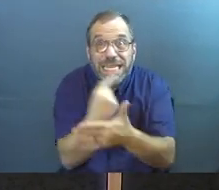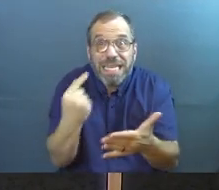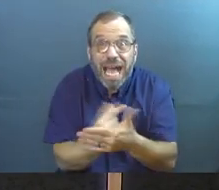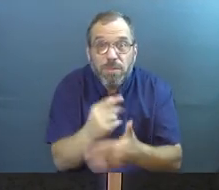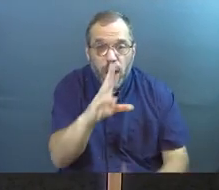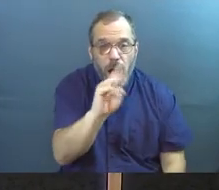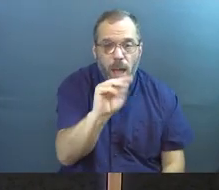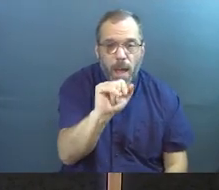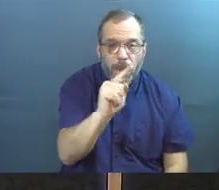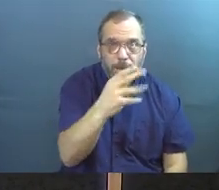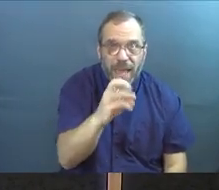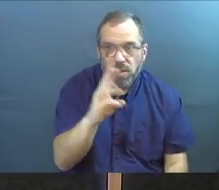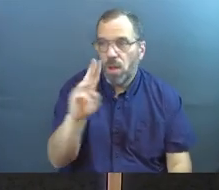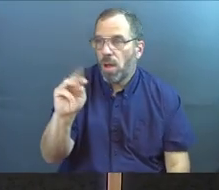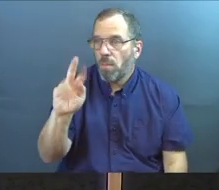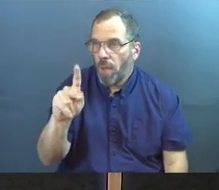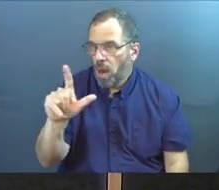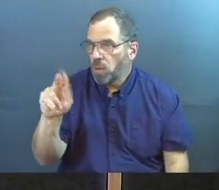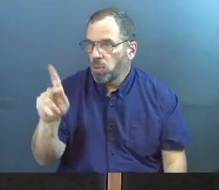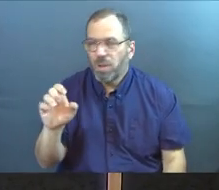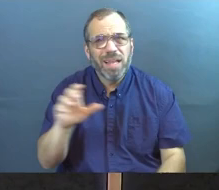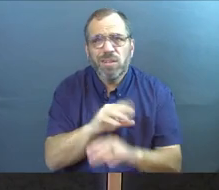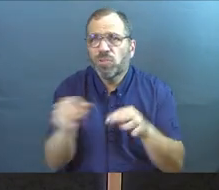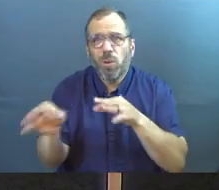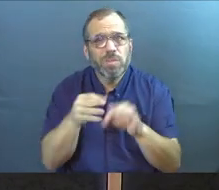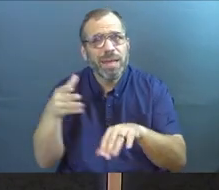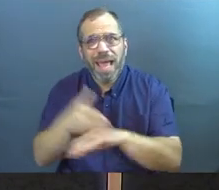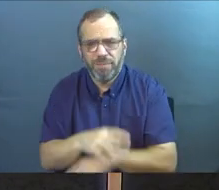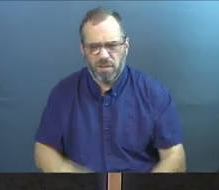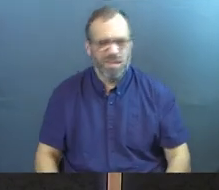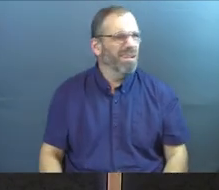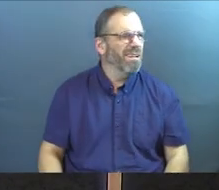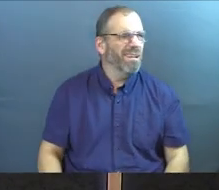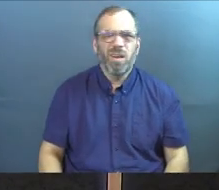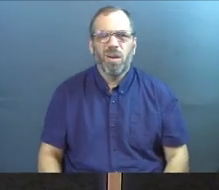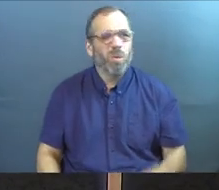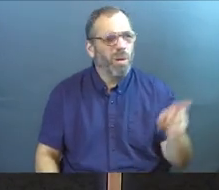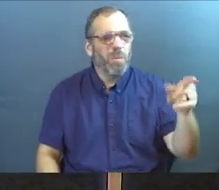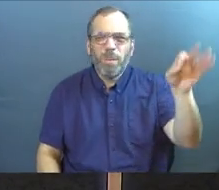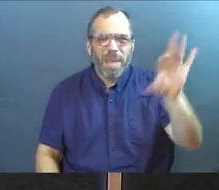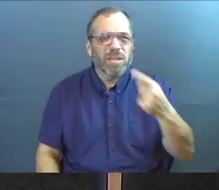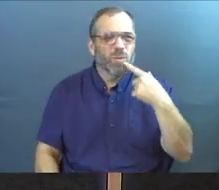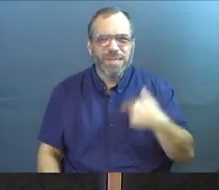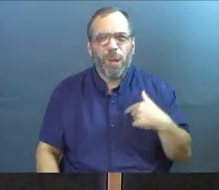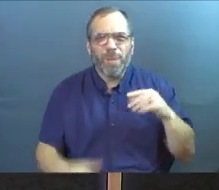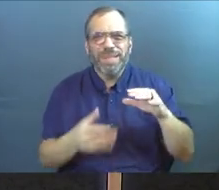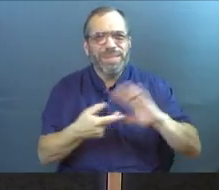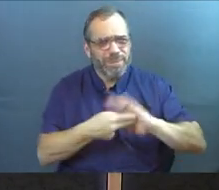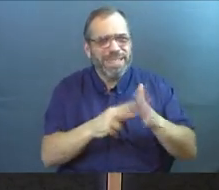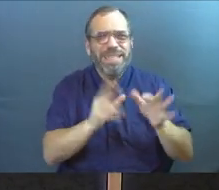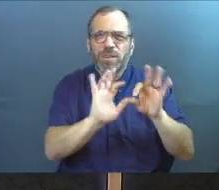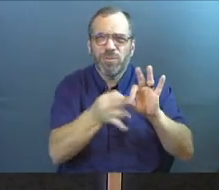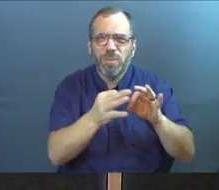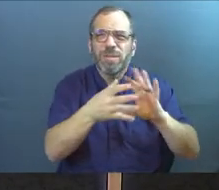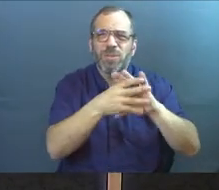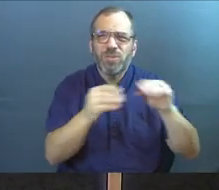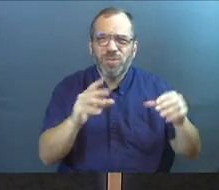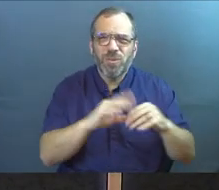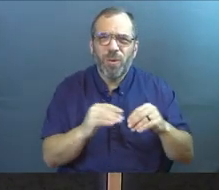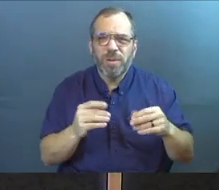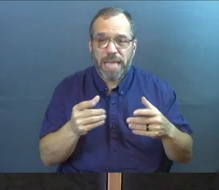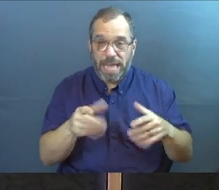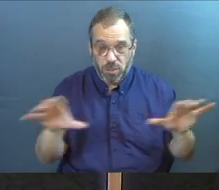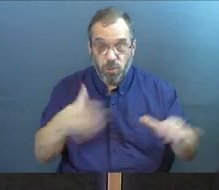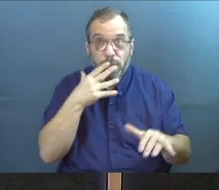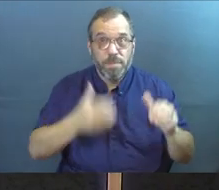Gospels have no explanation afterward. And you're like, well, pastors explain it to me. I understand. And they're